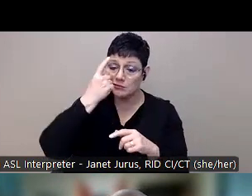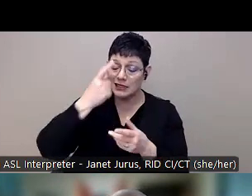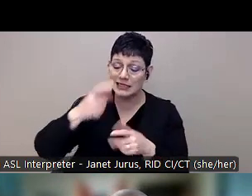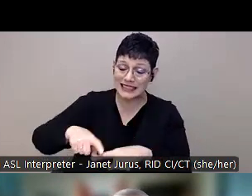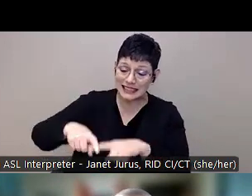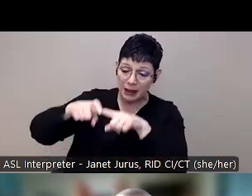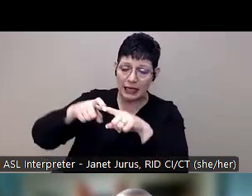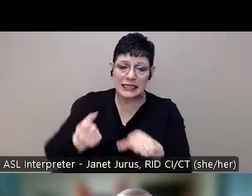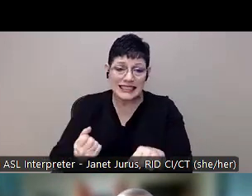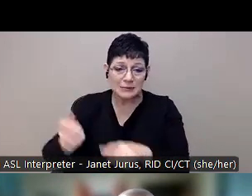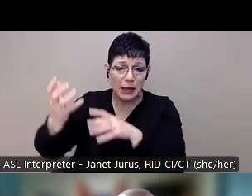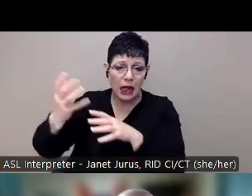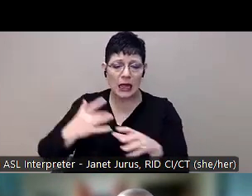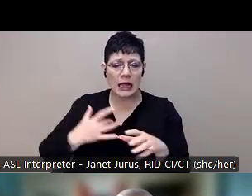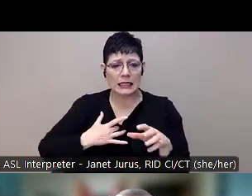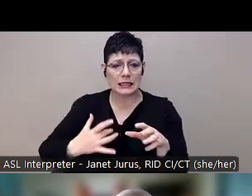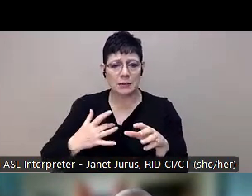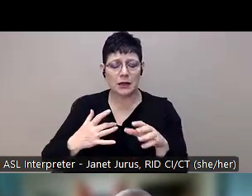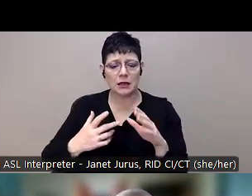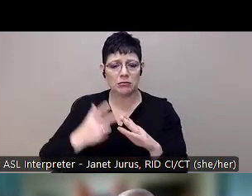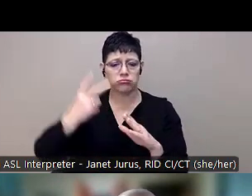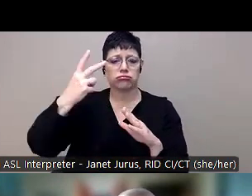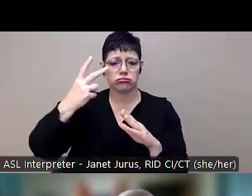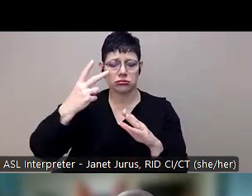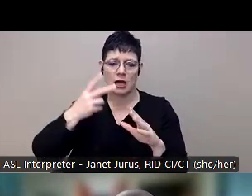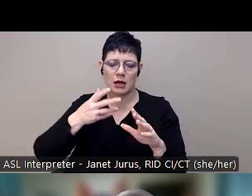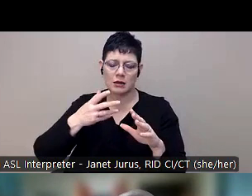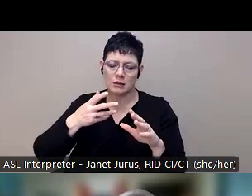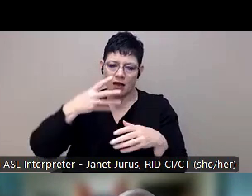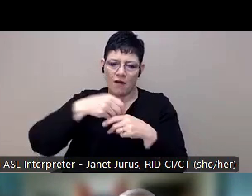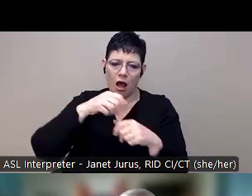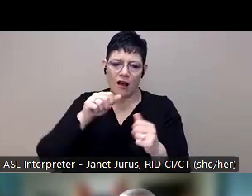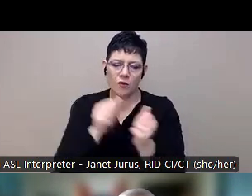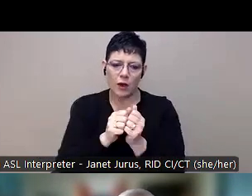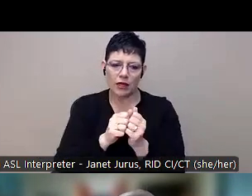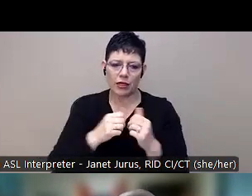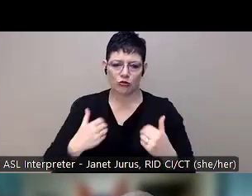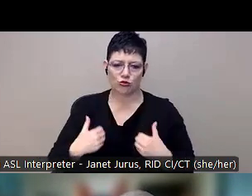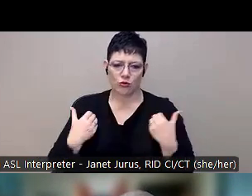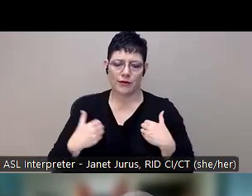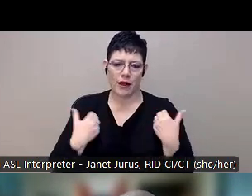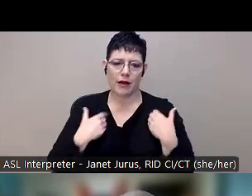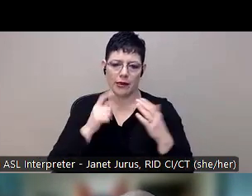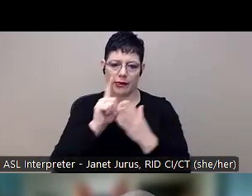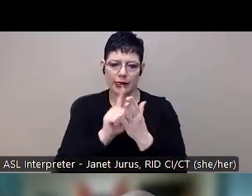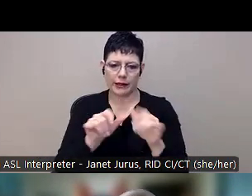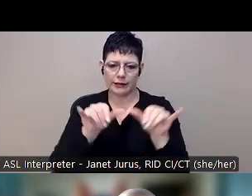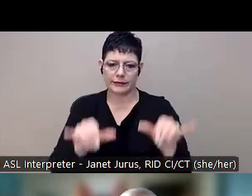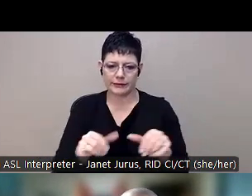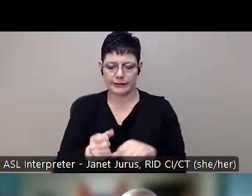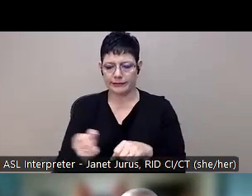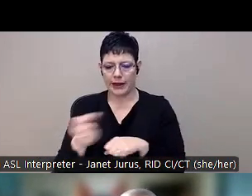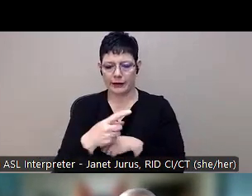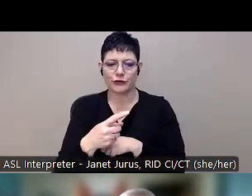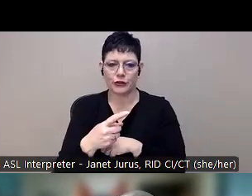times more likely to be in contact with the juvenile justice system the following year than students who aren't suspended or expelled.